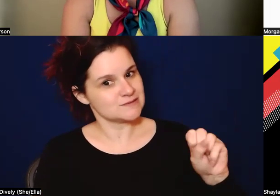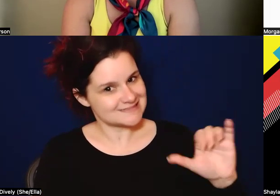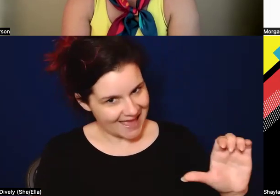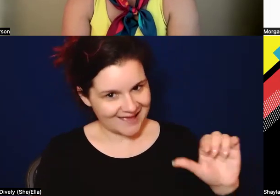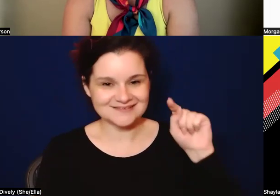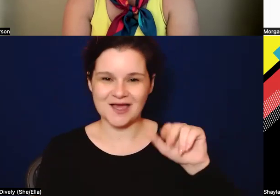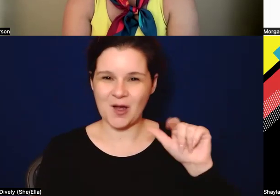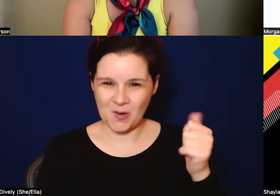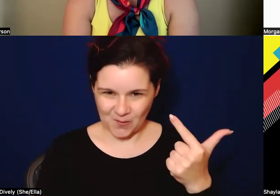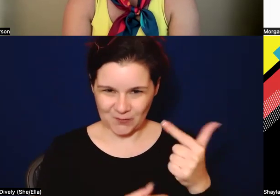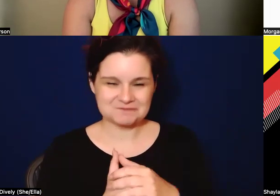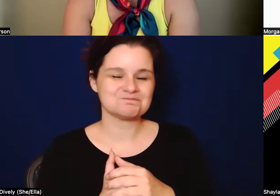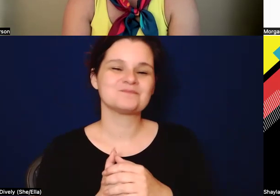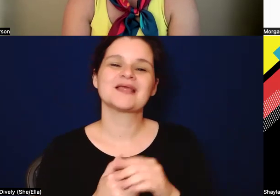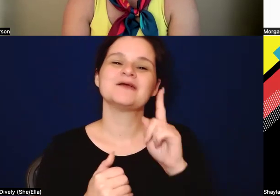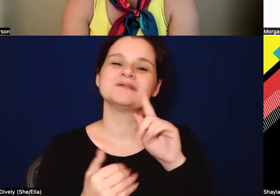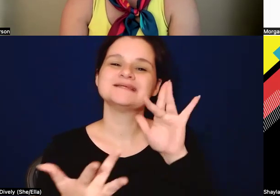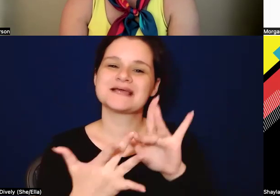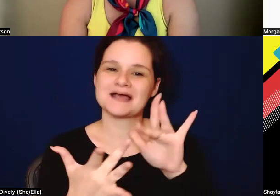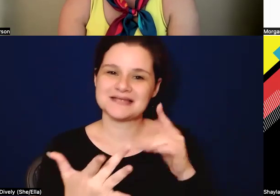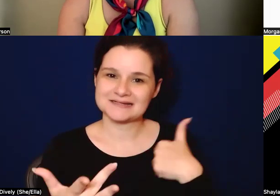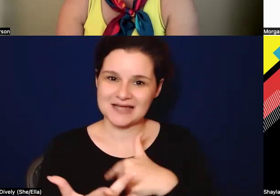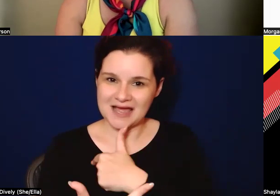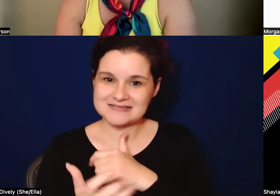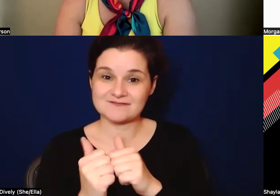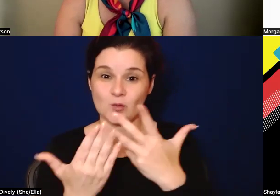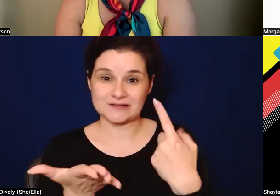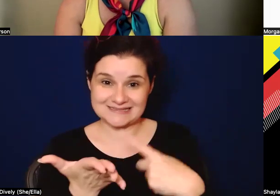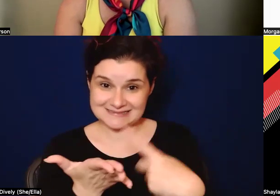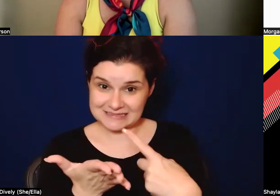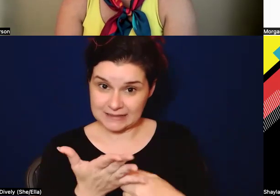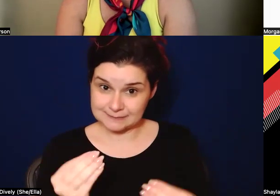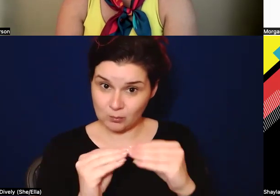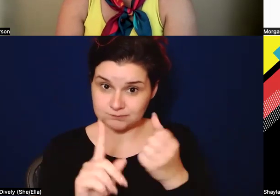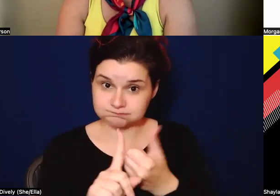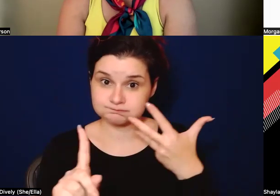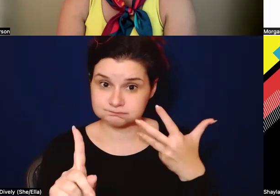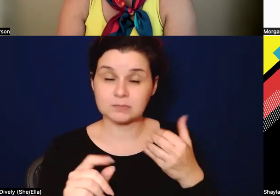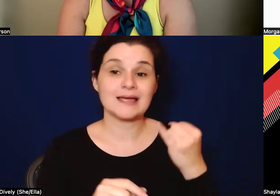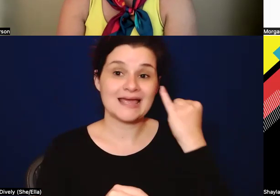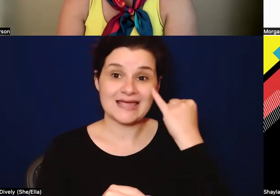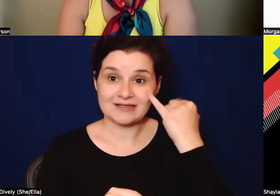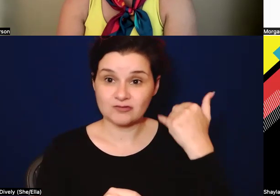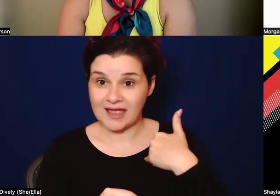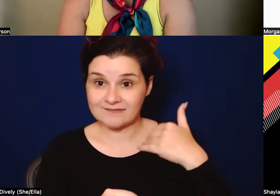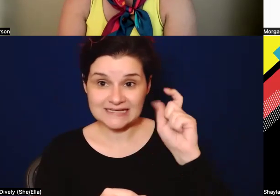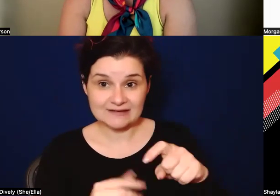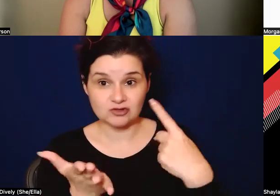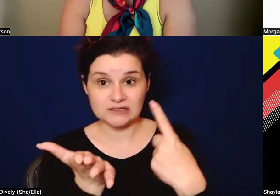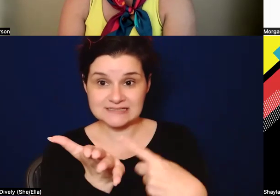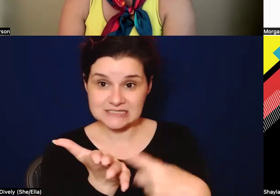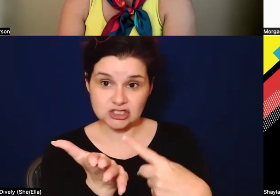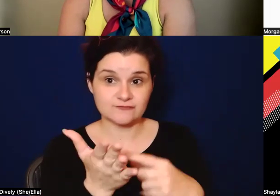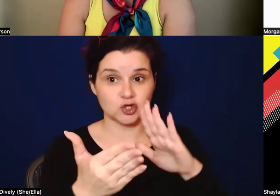And please reach out, please contact us if you would like to discuss this further. Um, if you have a need for this discussion in your